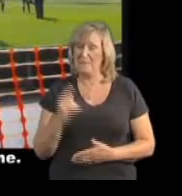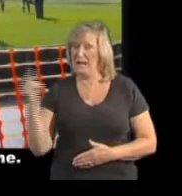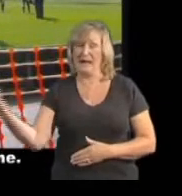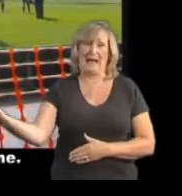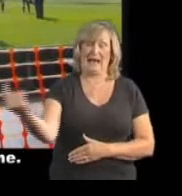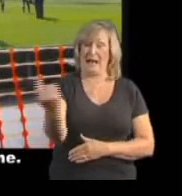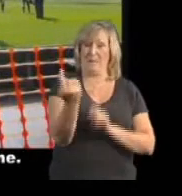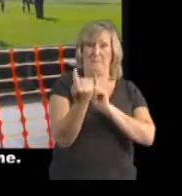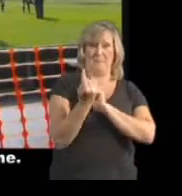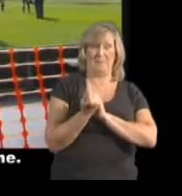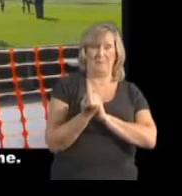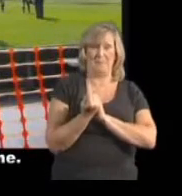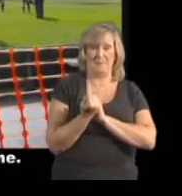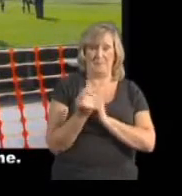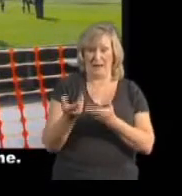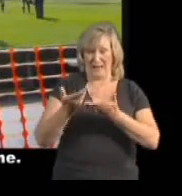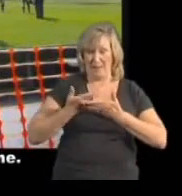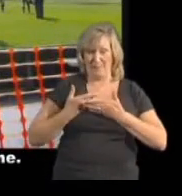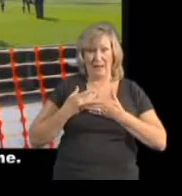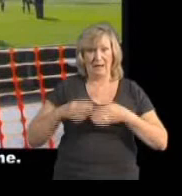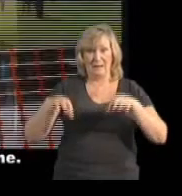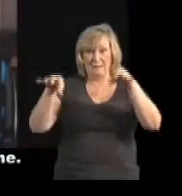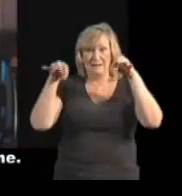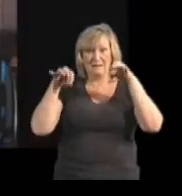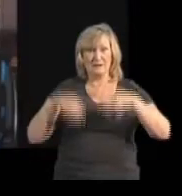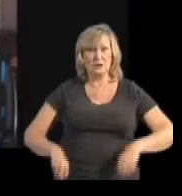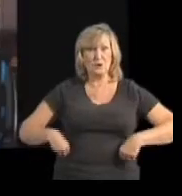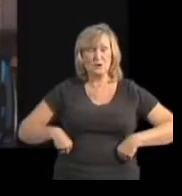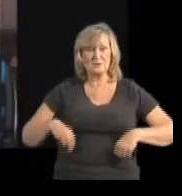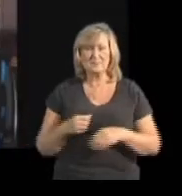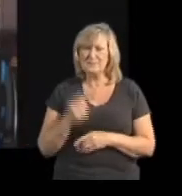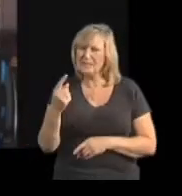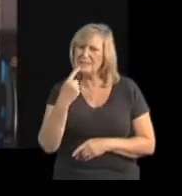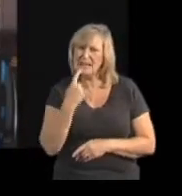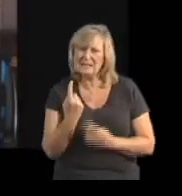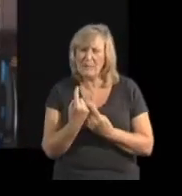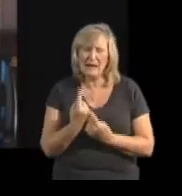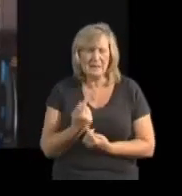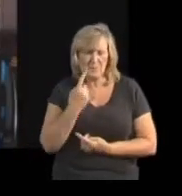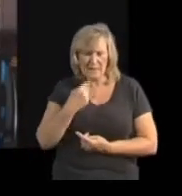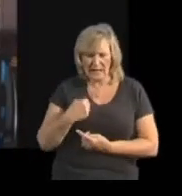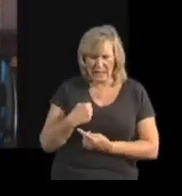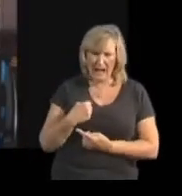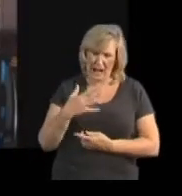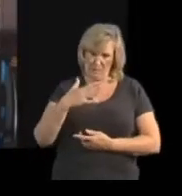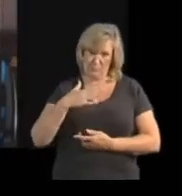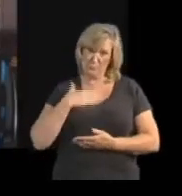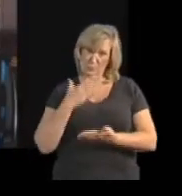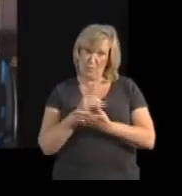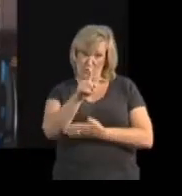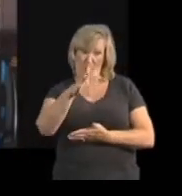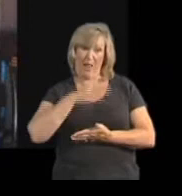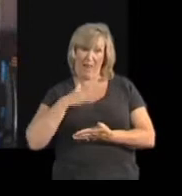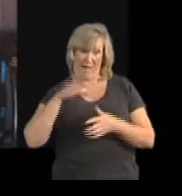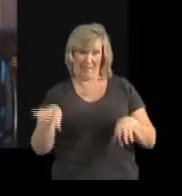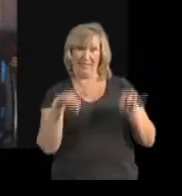and ducked to me and he gave them to me. He said something, I'm sure you would like these.